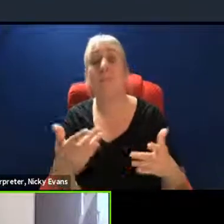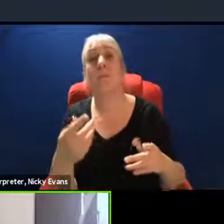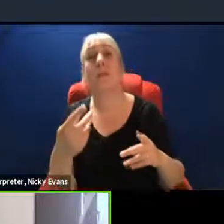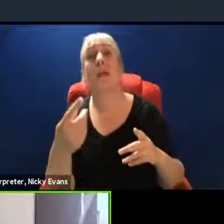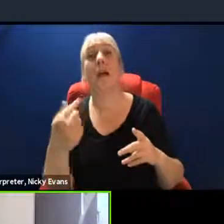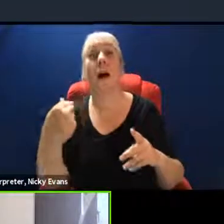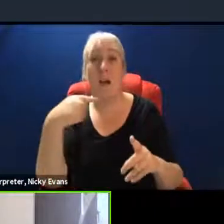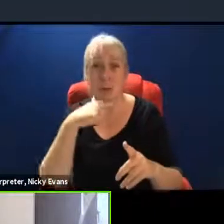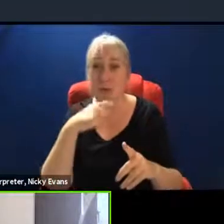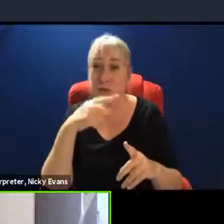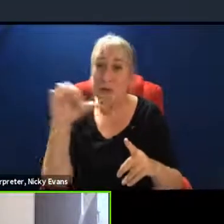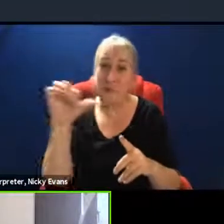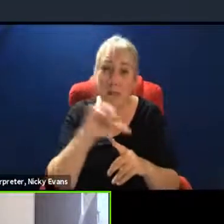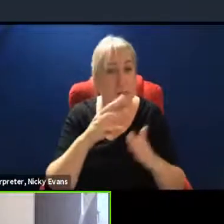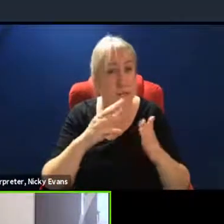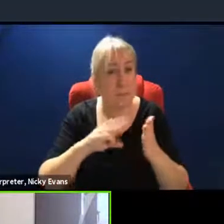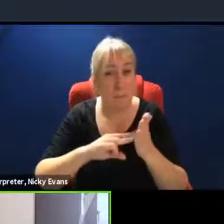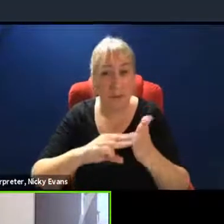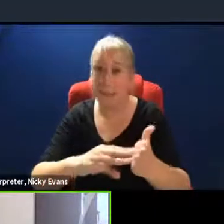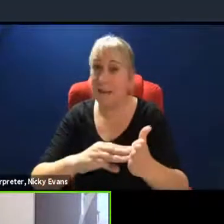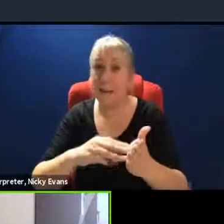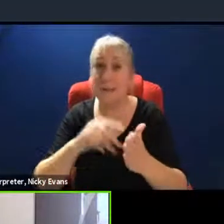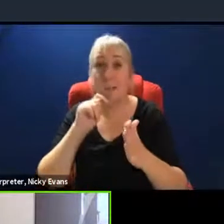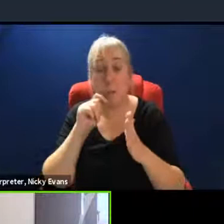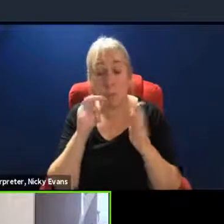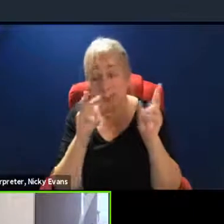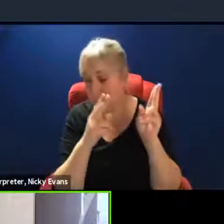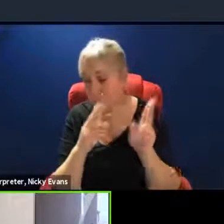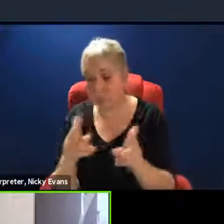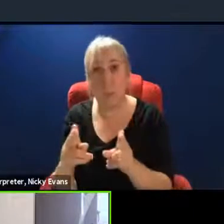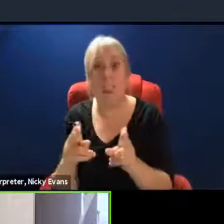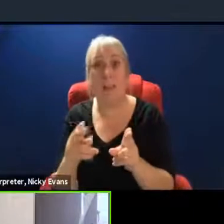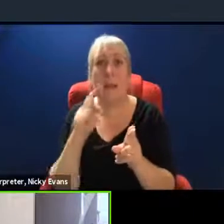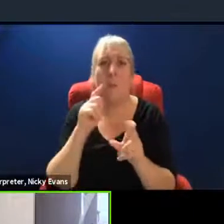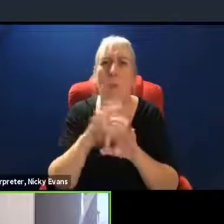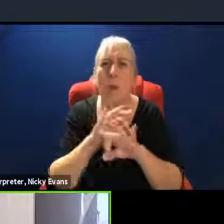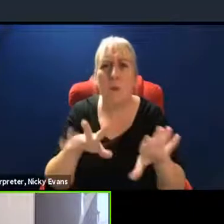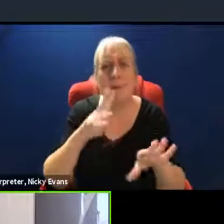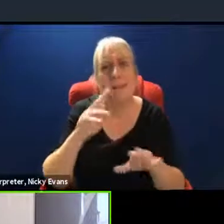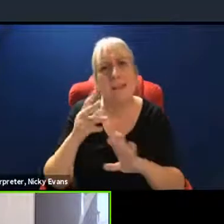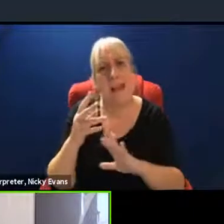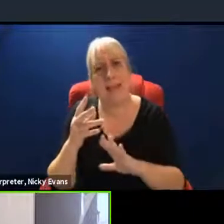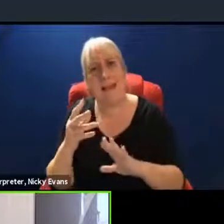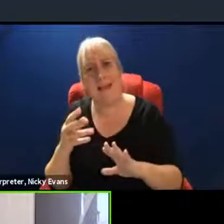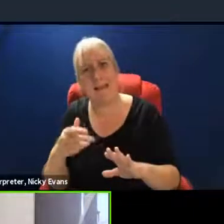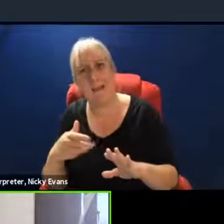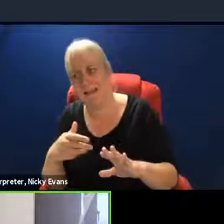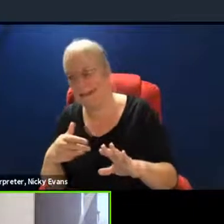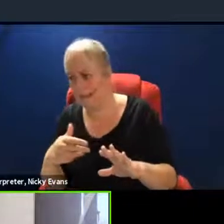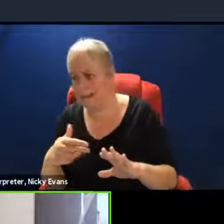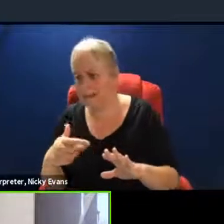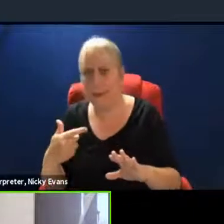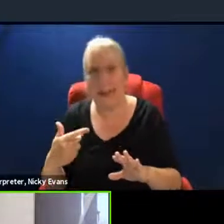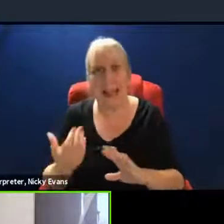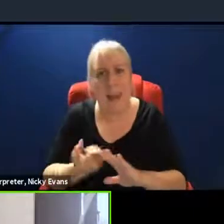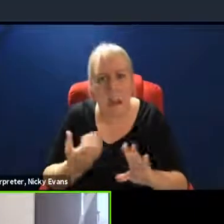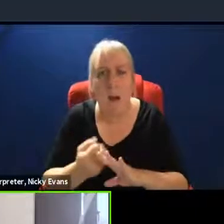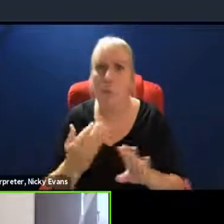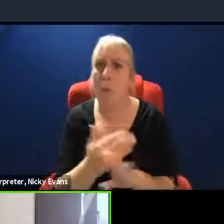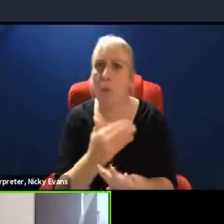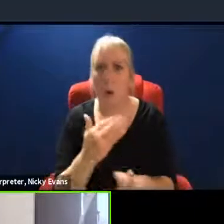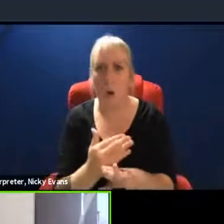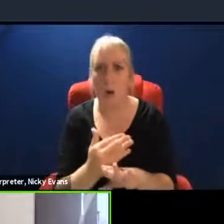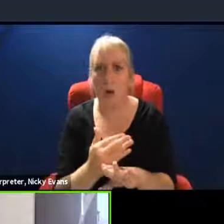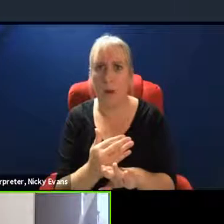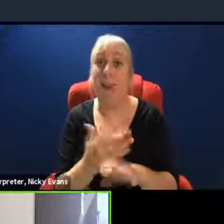their lives. They'll lose their livelihoods. And I think we're all beginning to realize we're all beginning to have some kind of lived reality of what